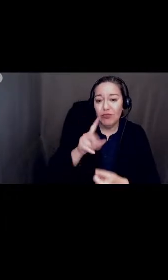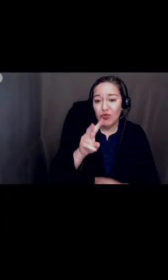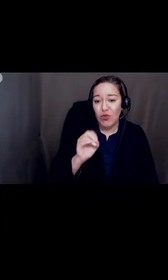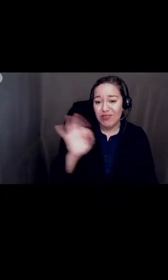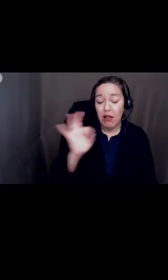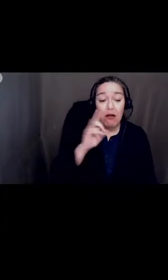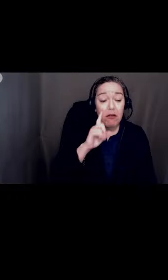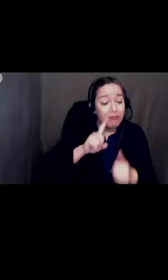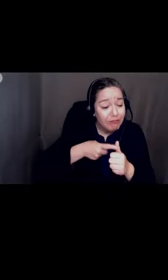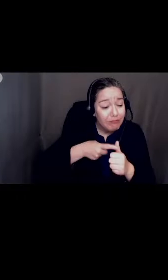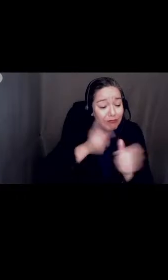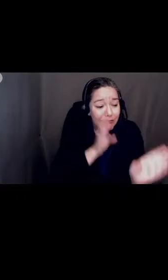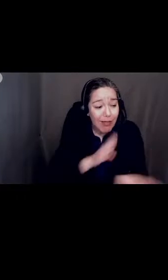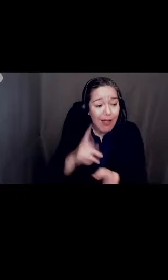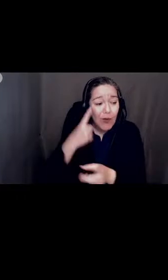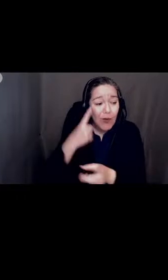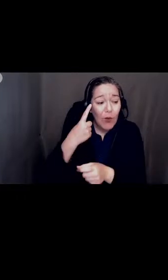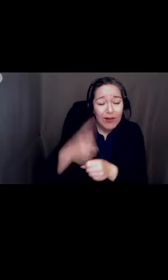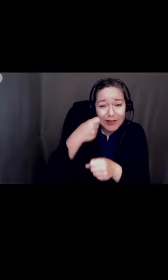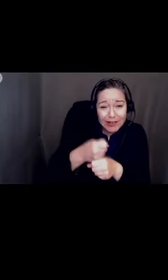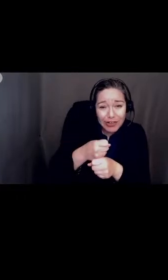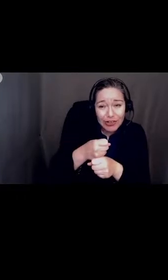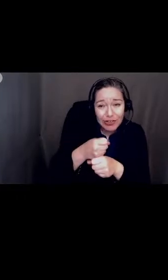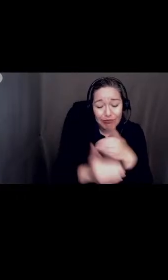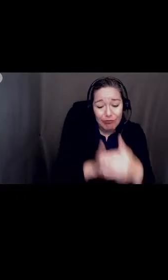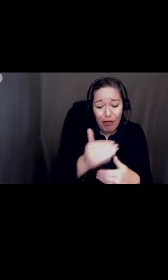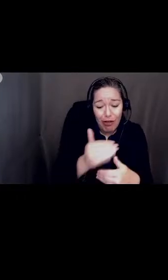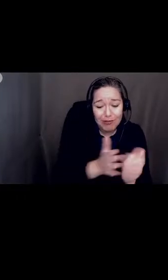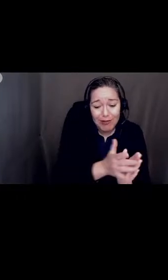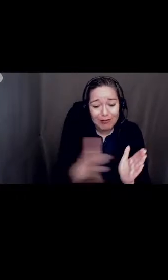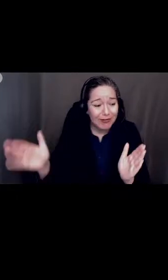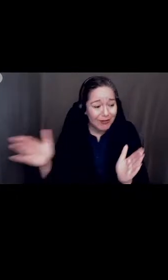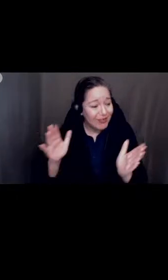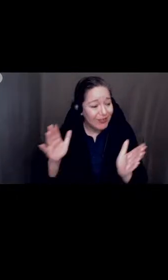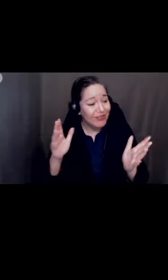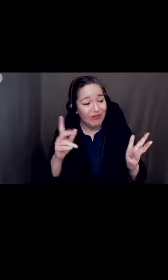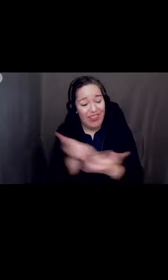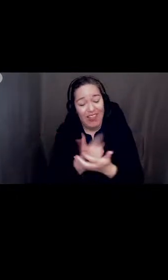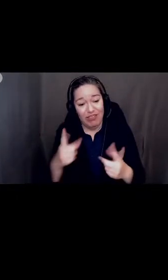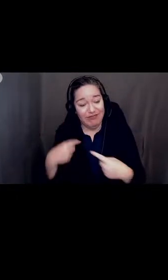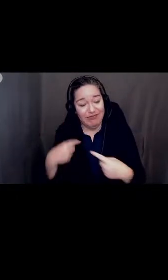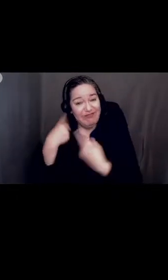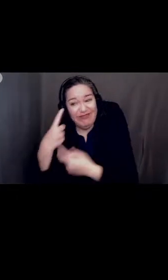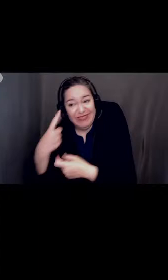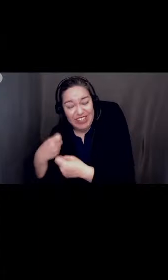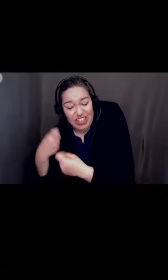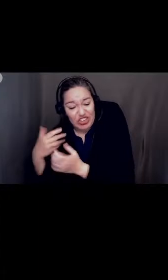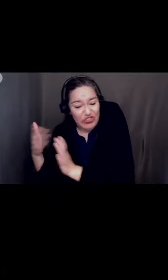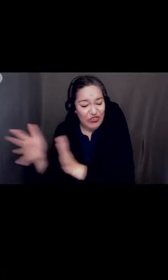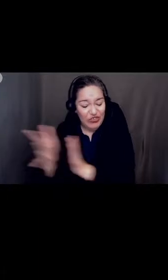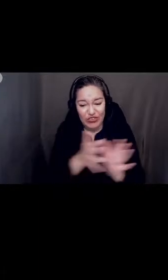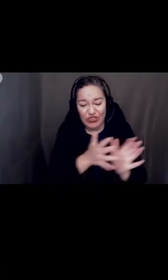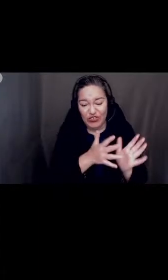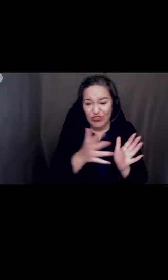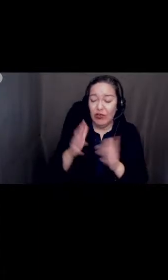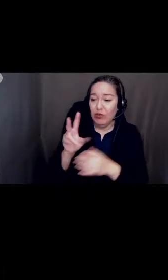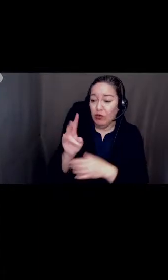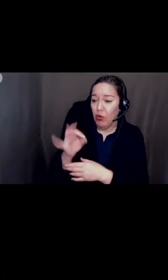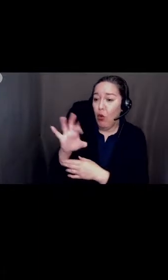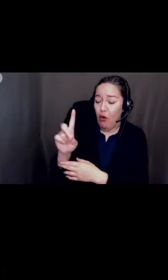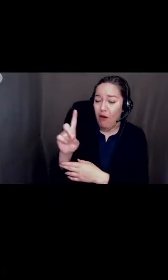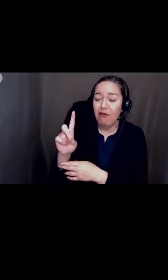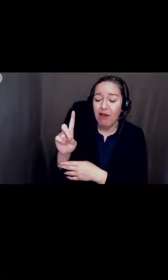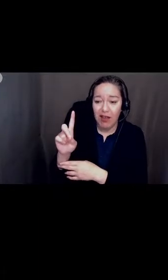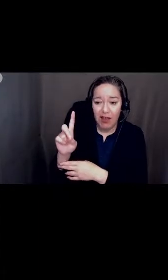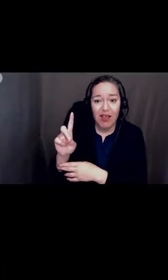year-long process, but as with everything the past year, we know COVID has had its impact – the